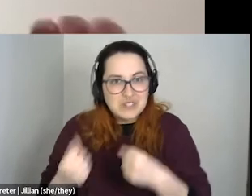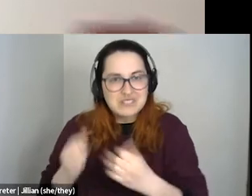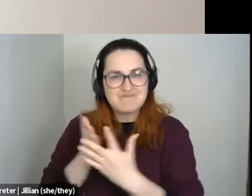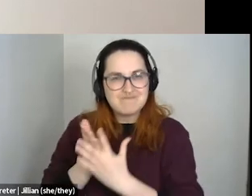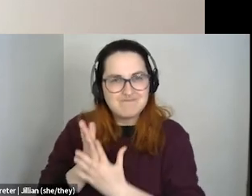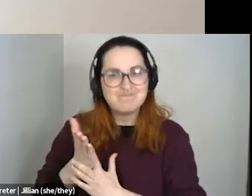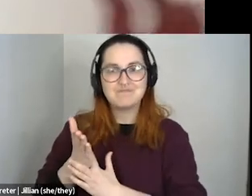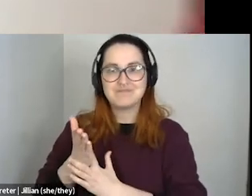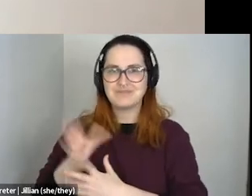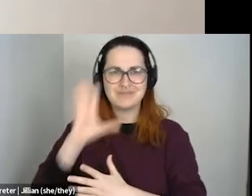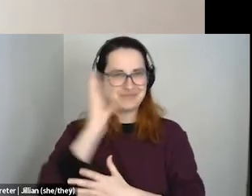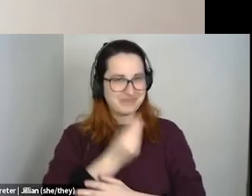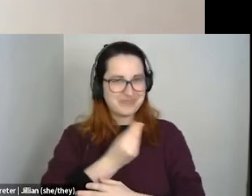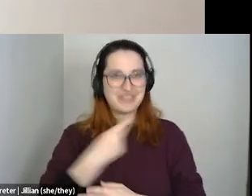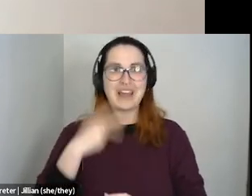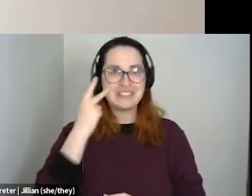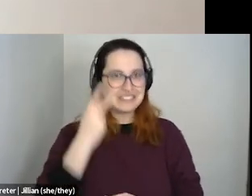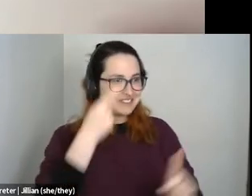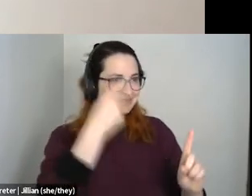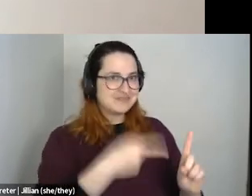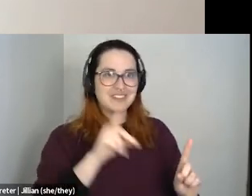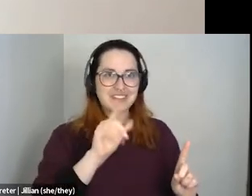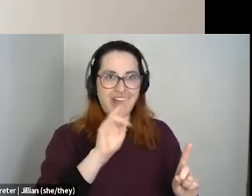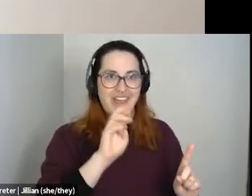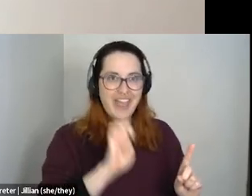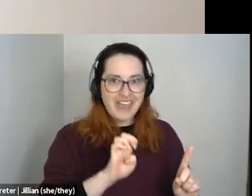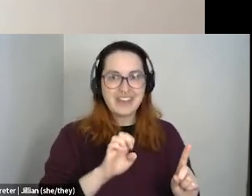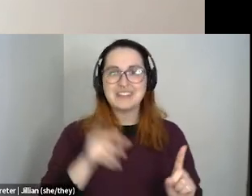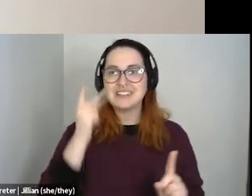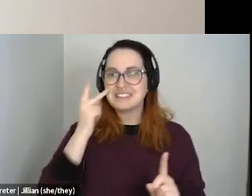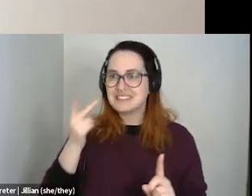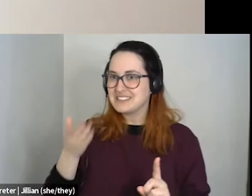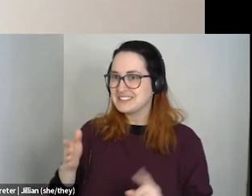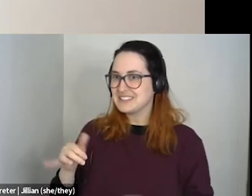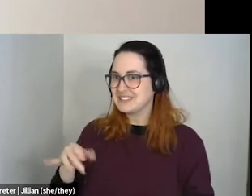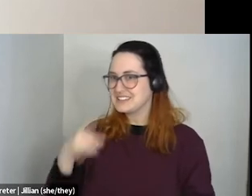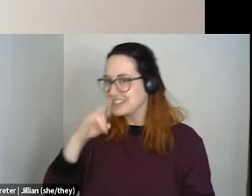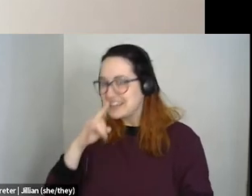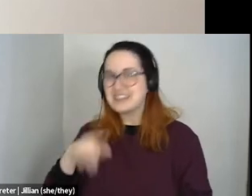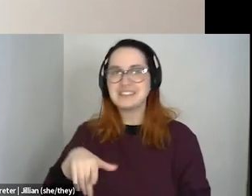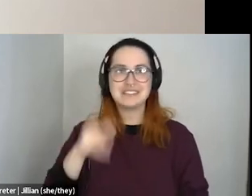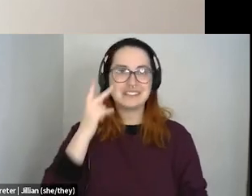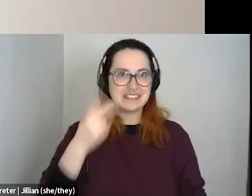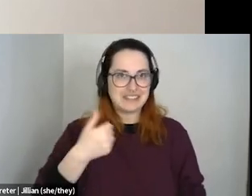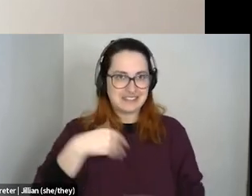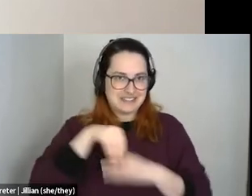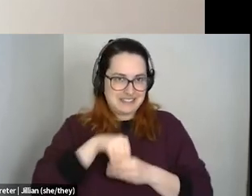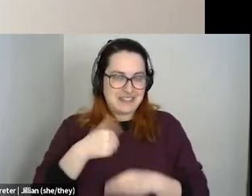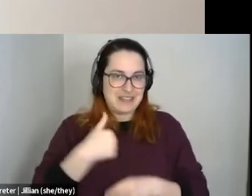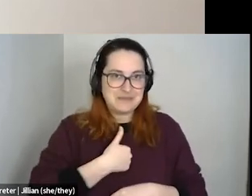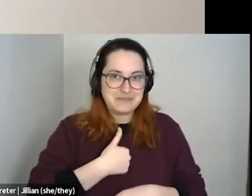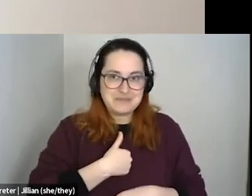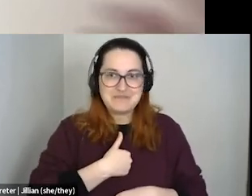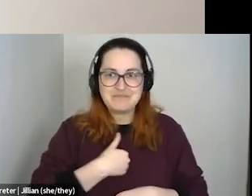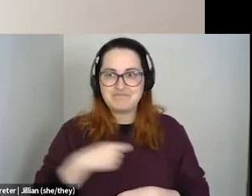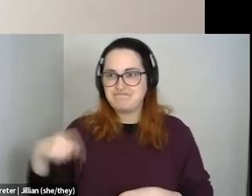I, I see it in, you my friend Diane and the older folks I know here, I do see it in myself. I see it in the younger kids I work with. Um, certainly some of whom